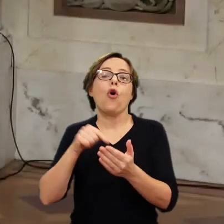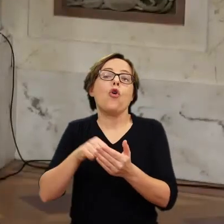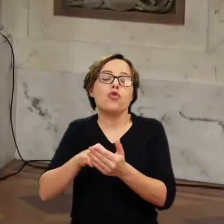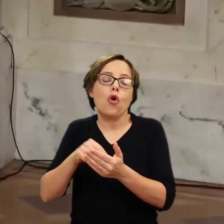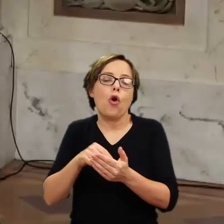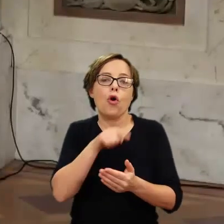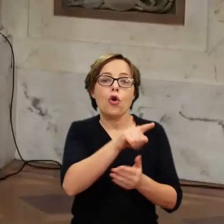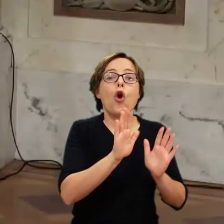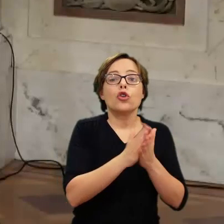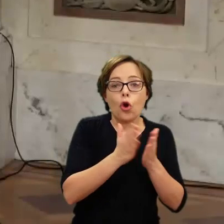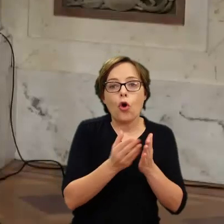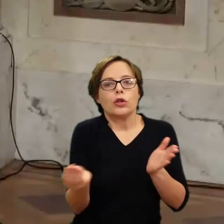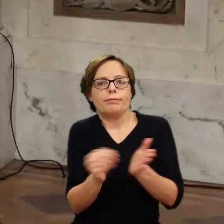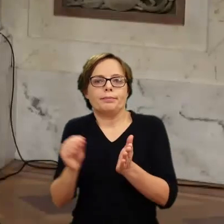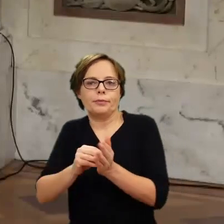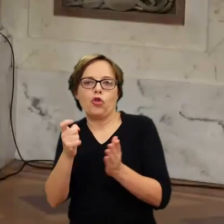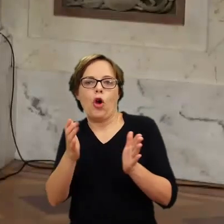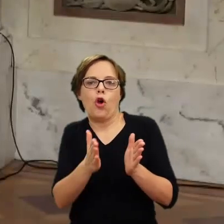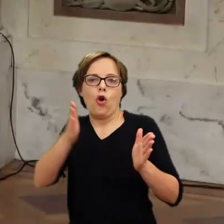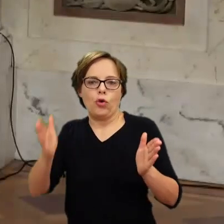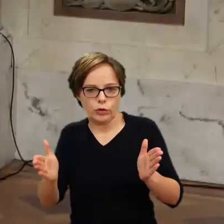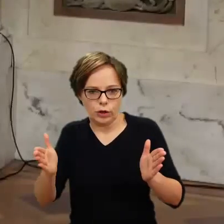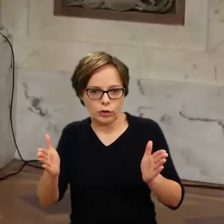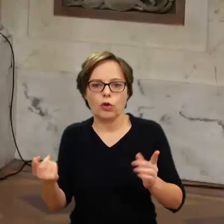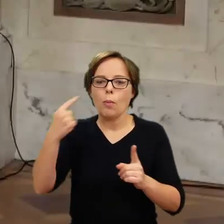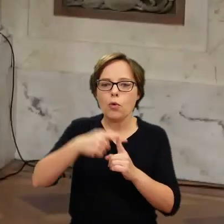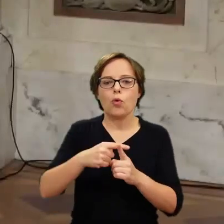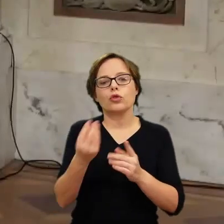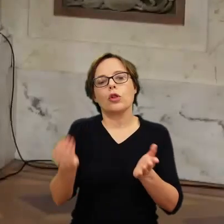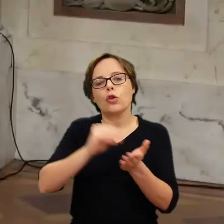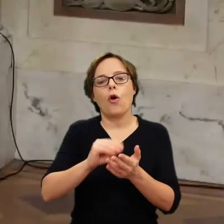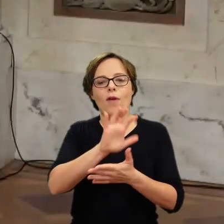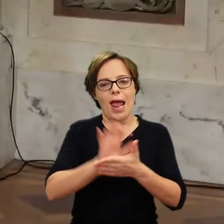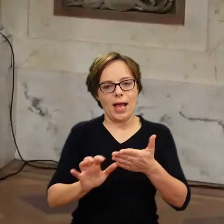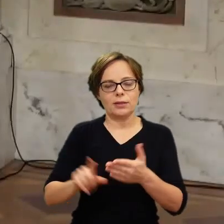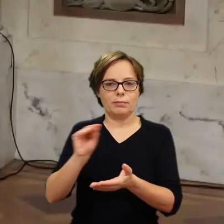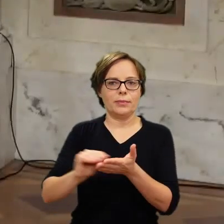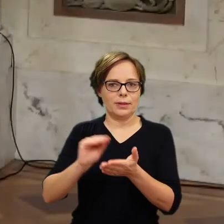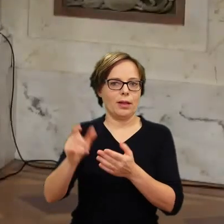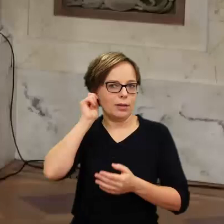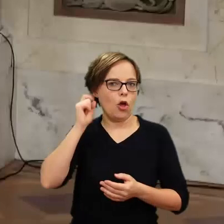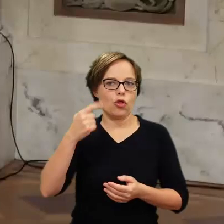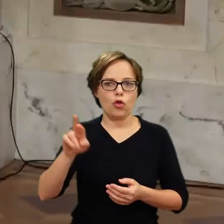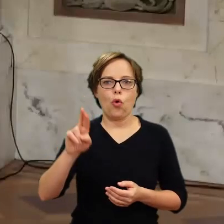expanded, better version of this with an extra essay by Dr. Juszczak.